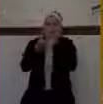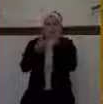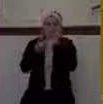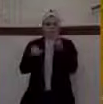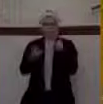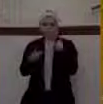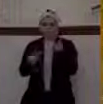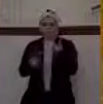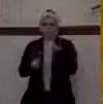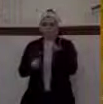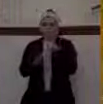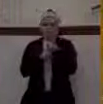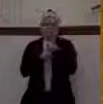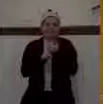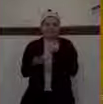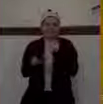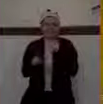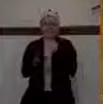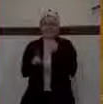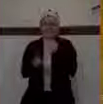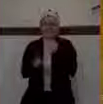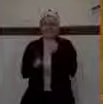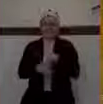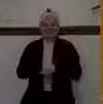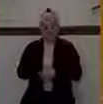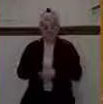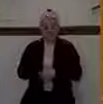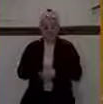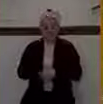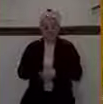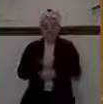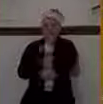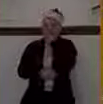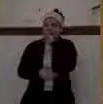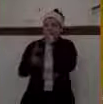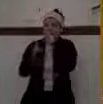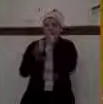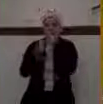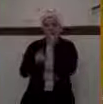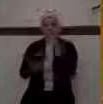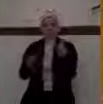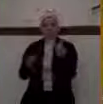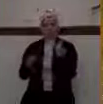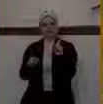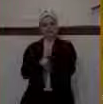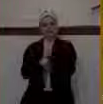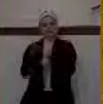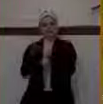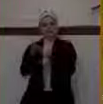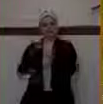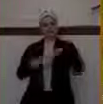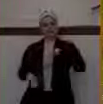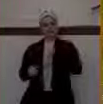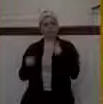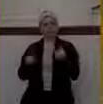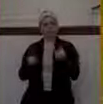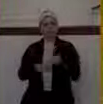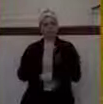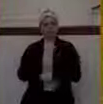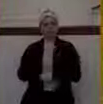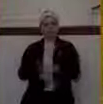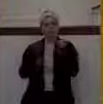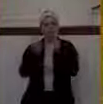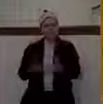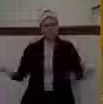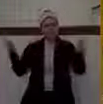spiritually where we are. God's Word does that. That's why it's important to stay under the ministry of the Word of God. God, it's important